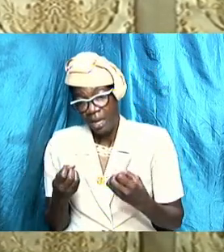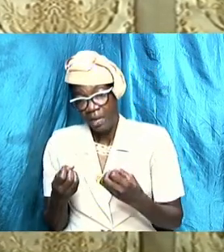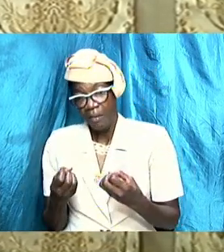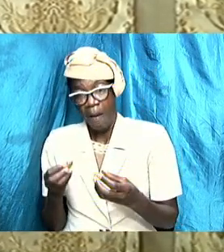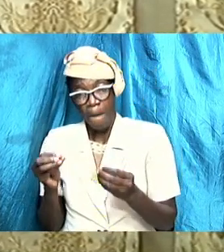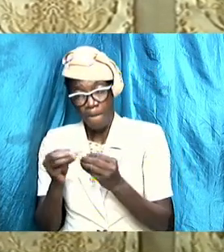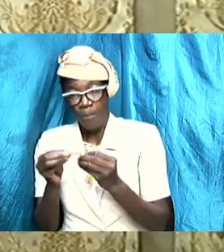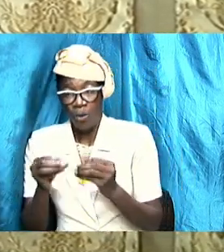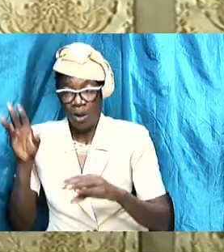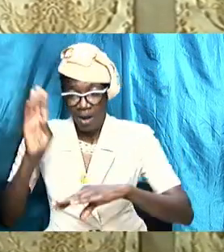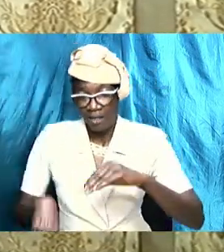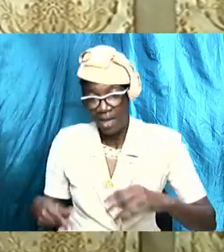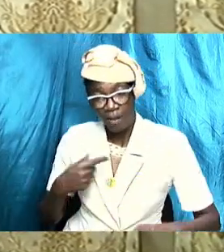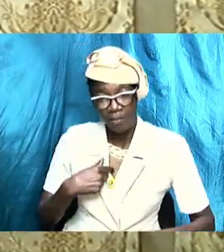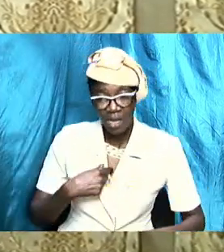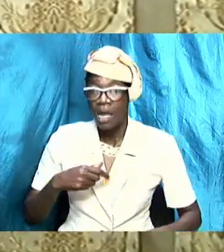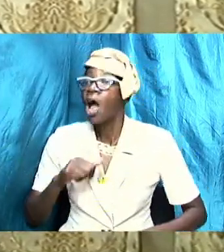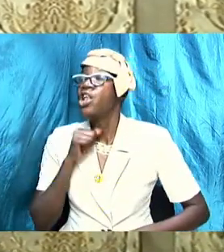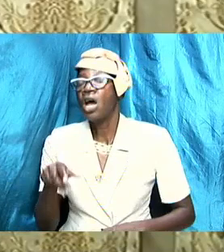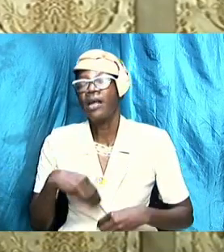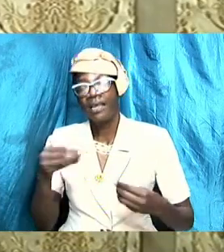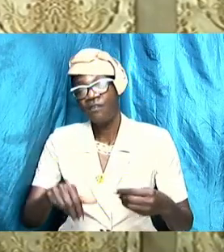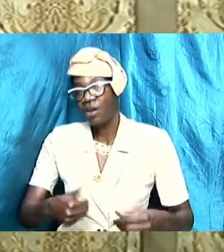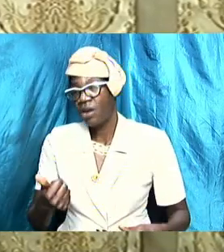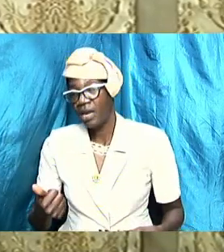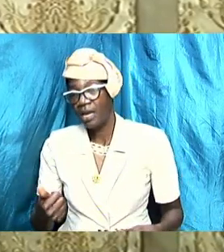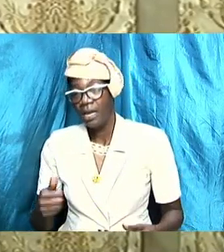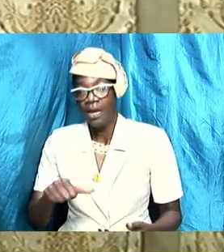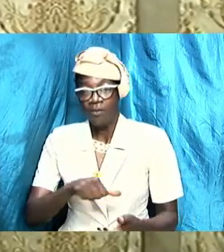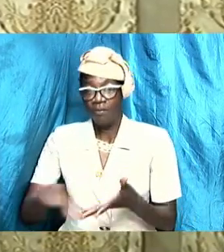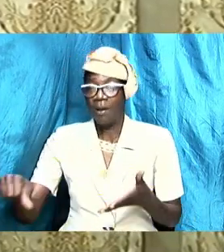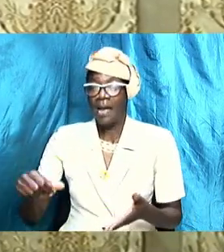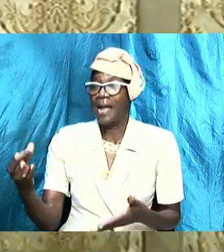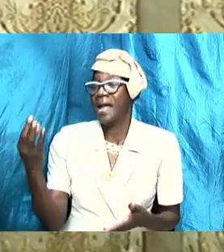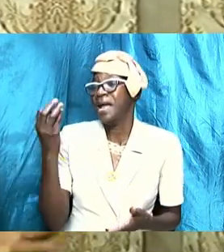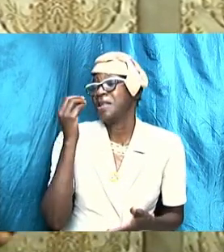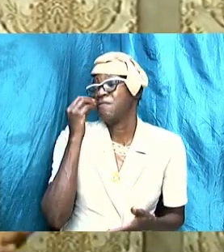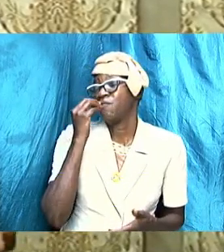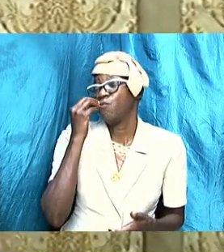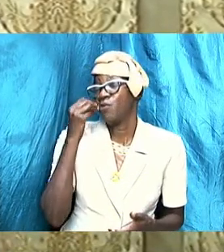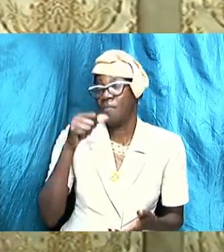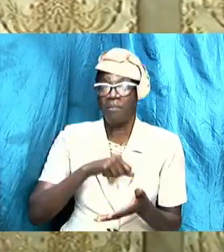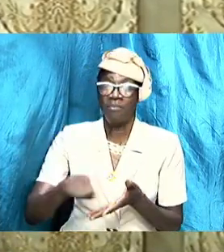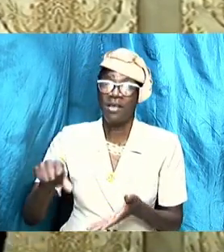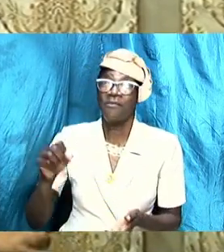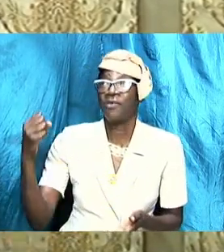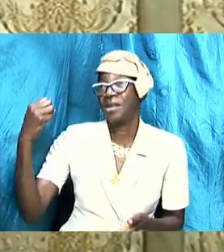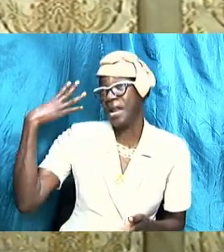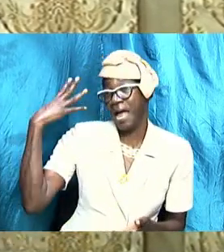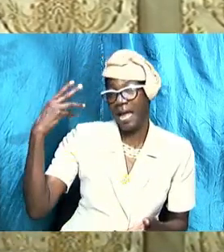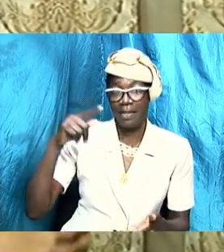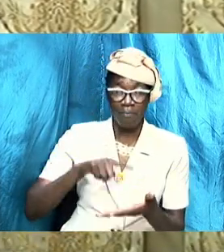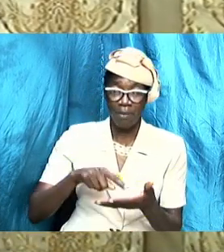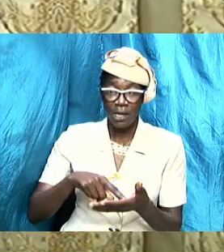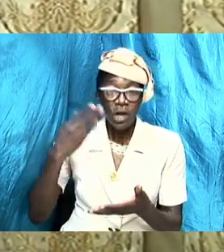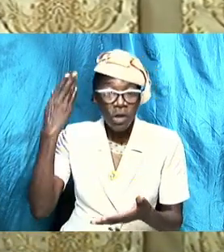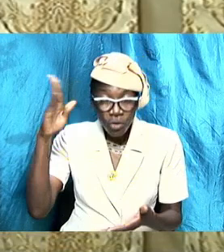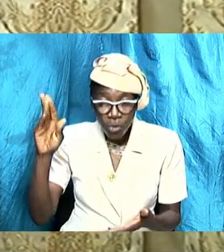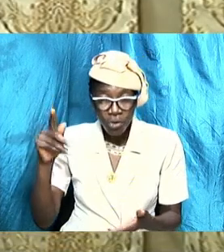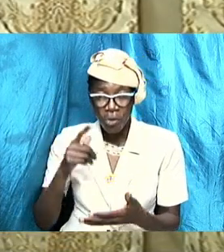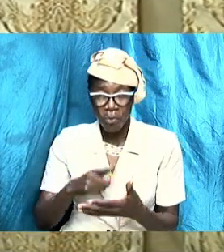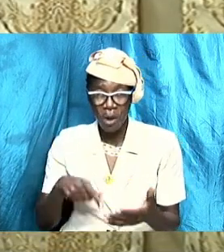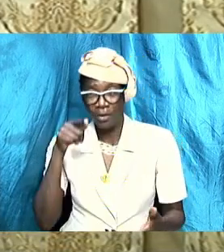her own and she better buy the food and I will pay for the light bill and that's it she don't know what you earn she don't know nothing